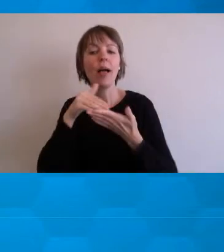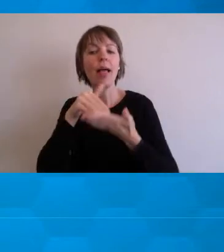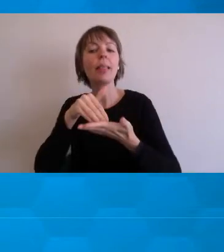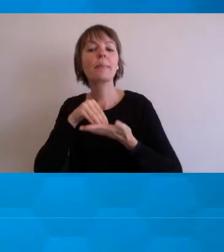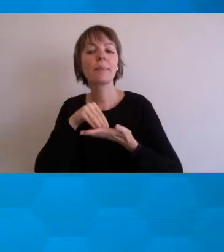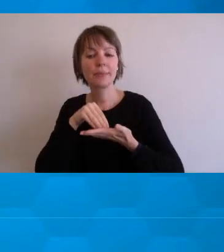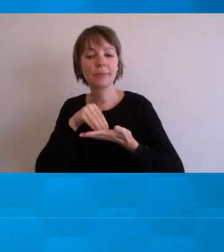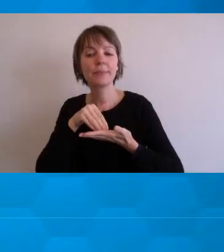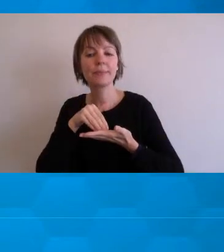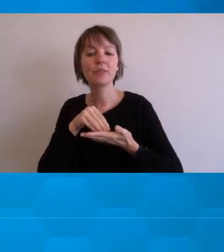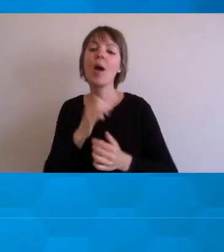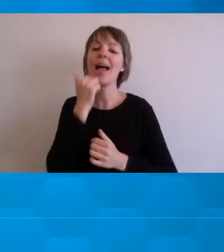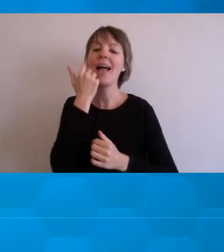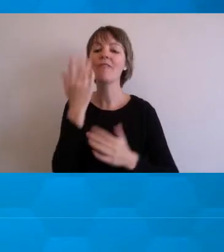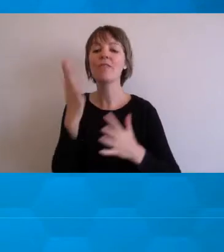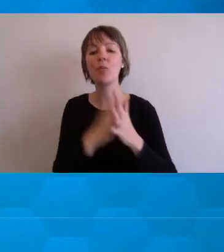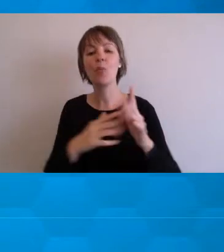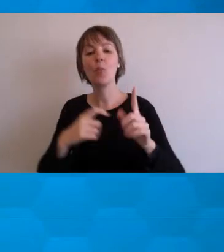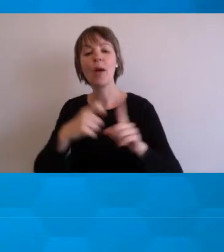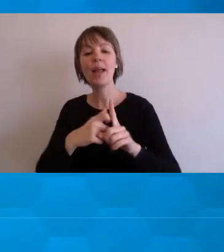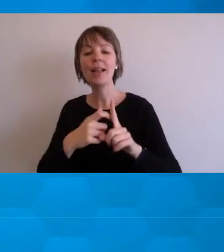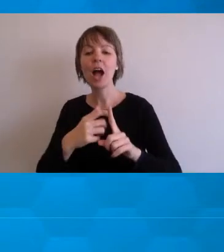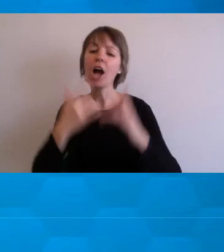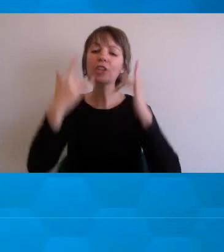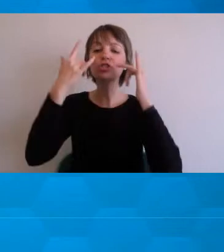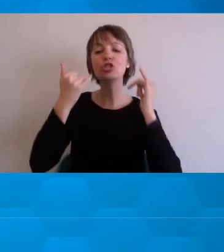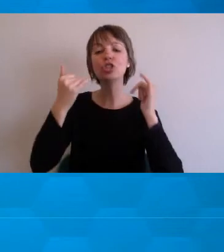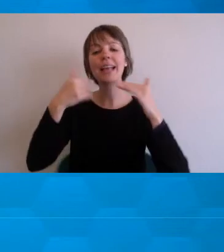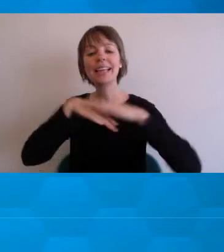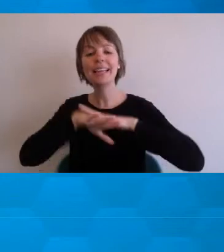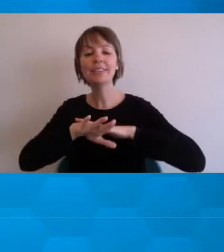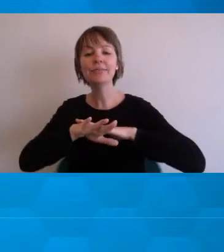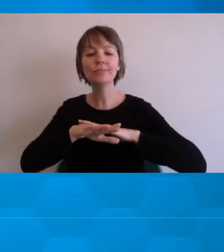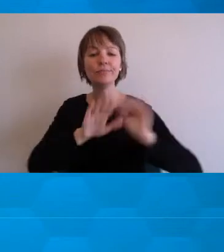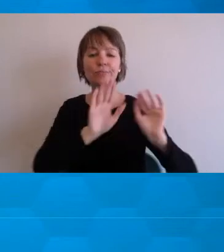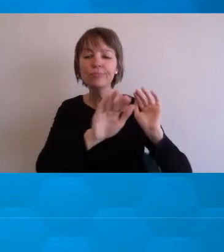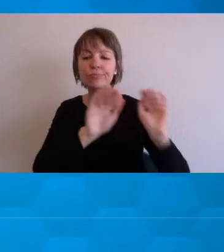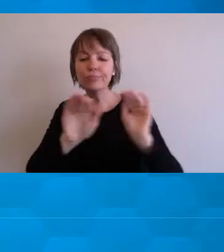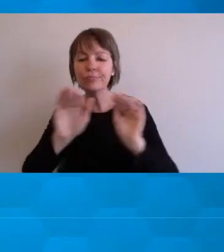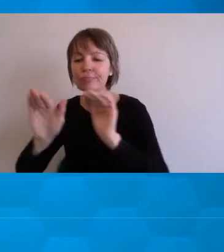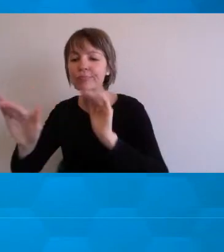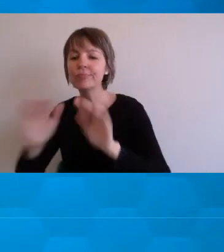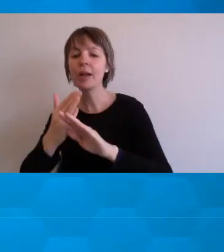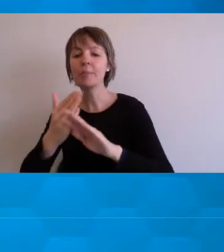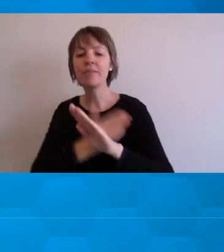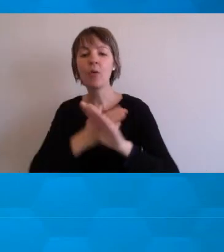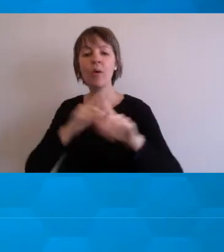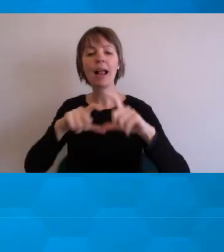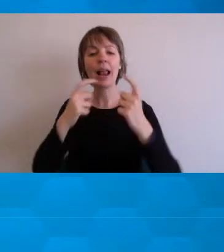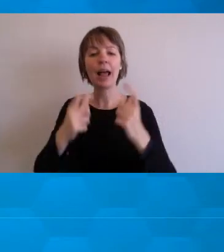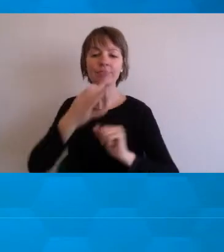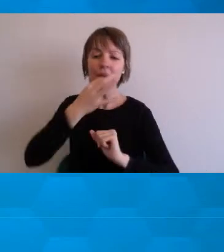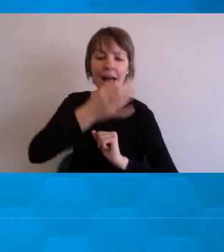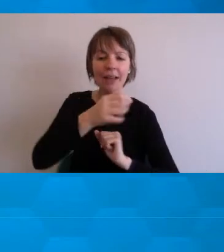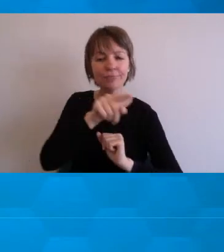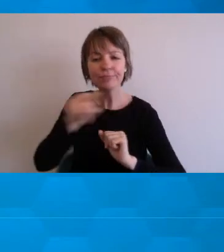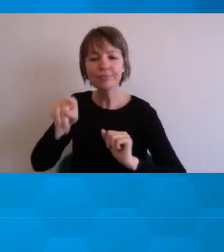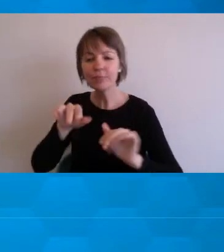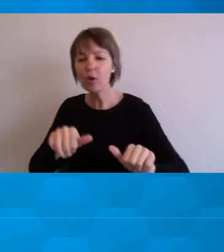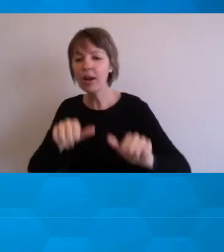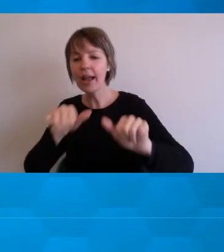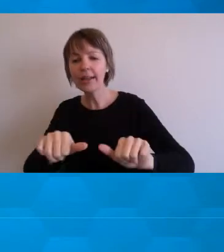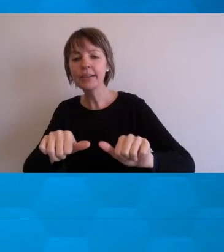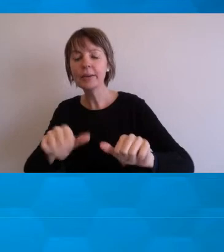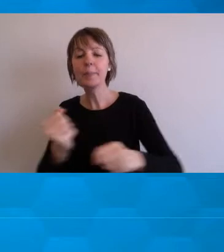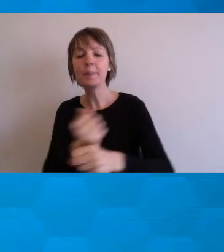to let me know if they're OK. I do a weekly check-in before class and it's a way of ensuring that students who